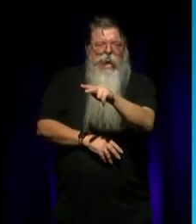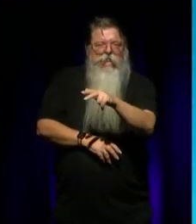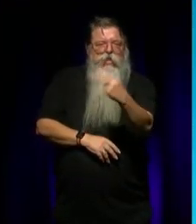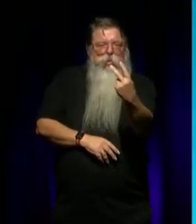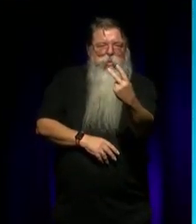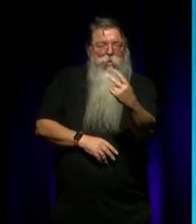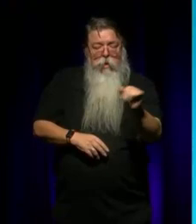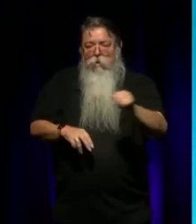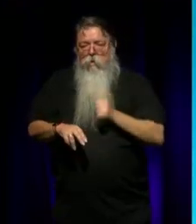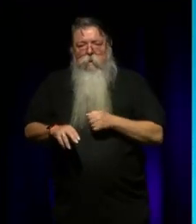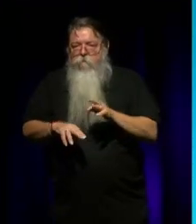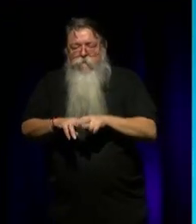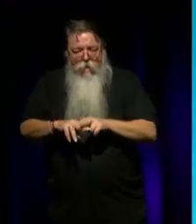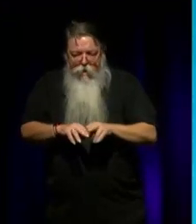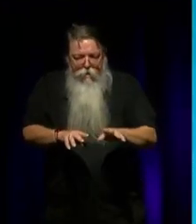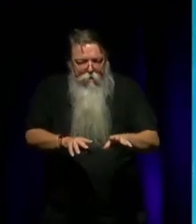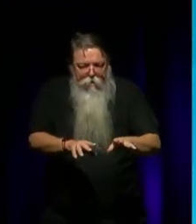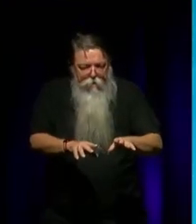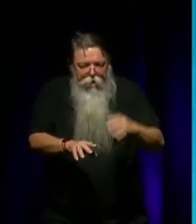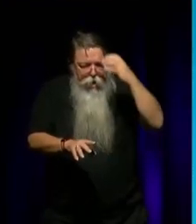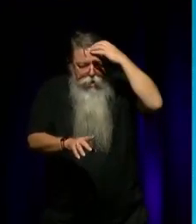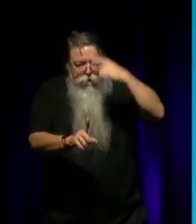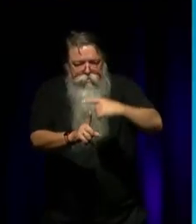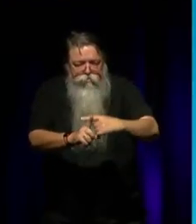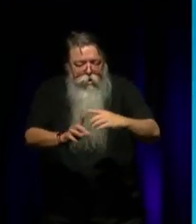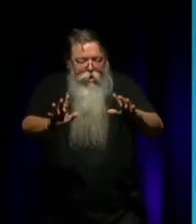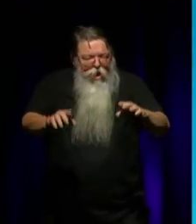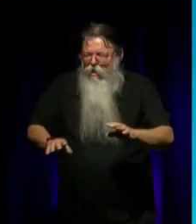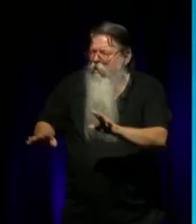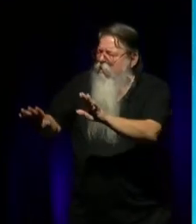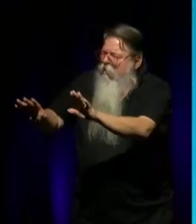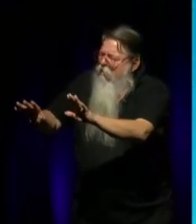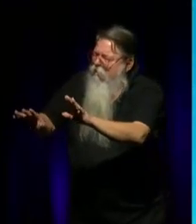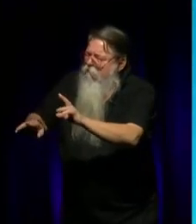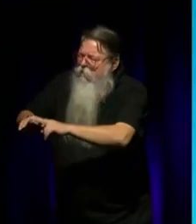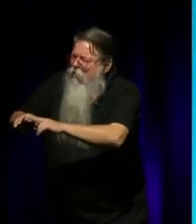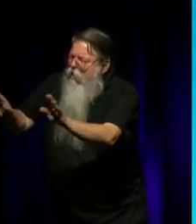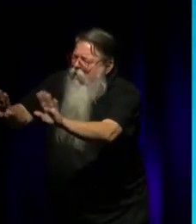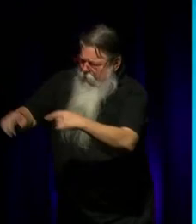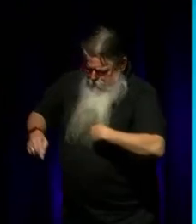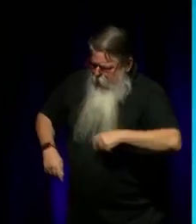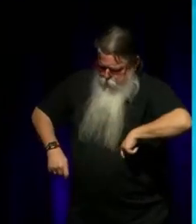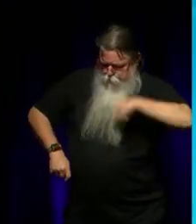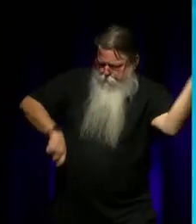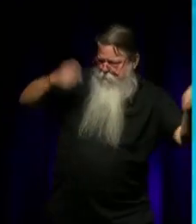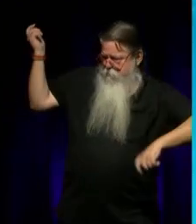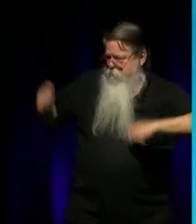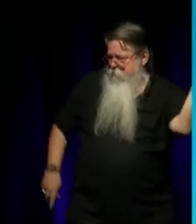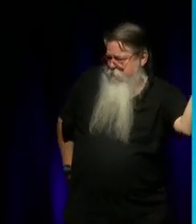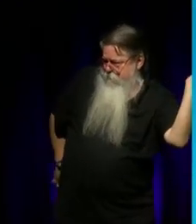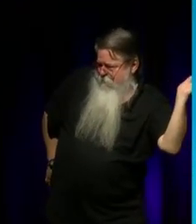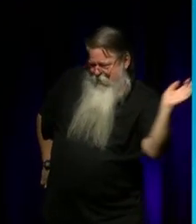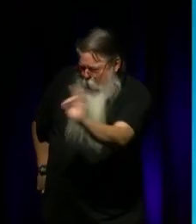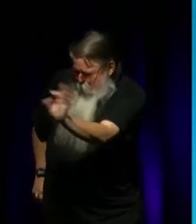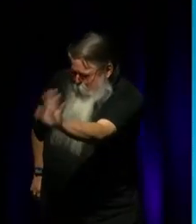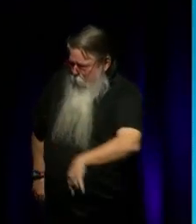think of was King's Cross. And I was like, Dad, I'm not going to be a stripper. I'm not going to be a prostitute. I'm not going